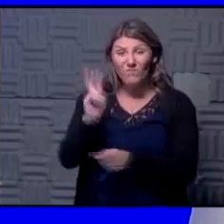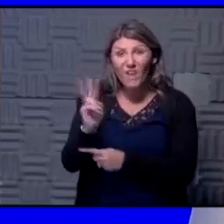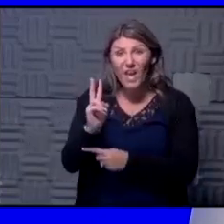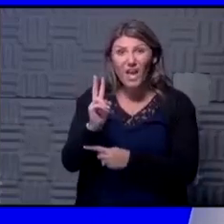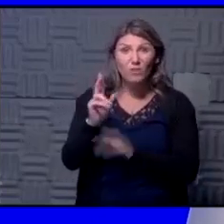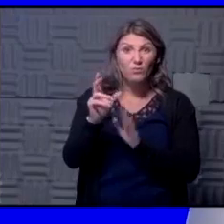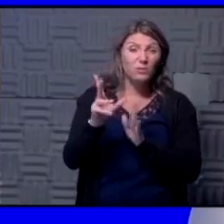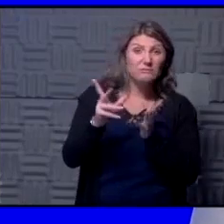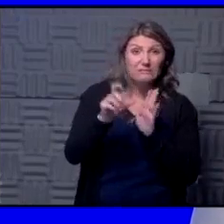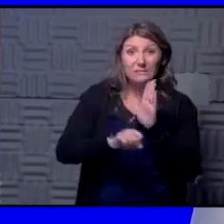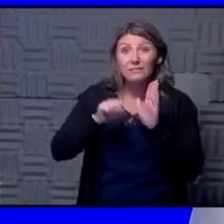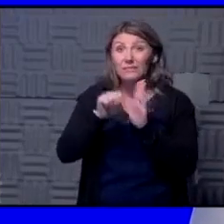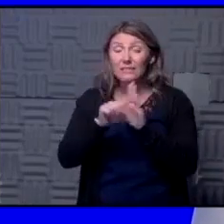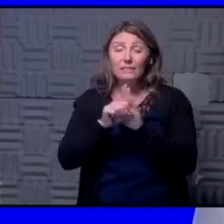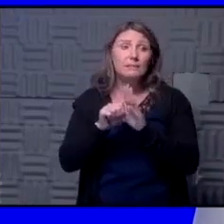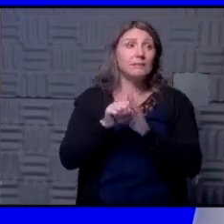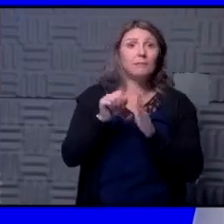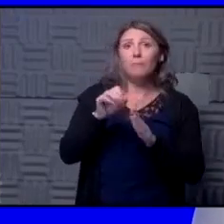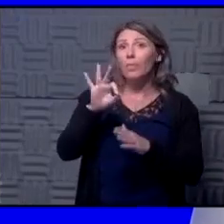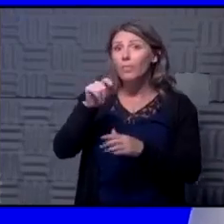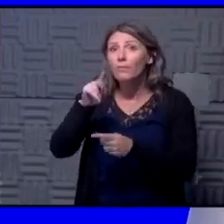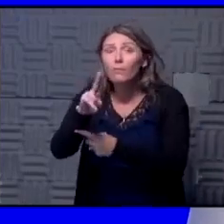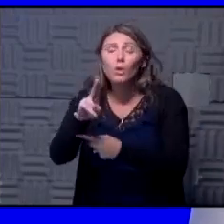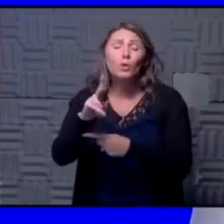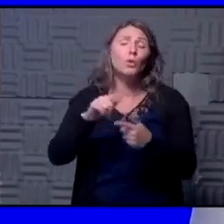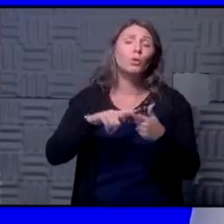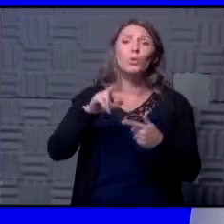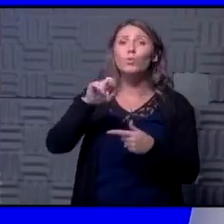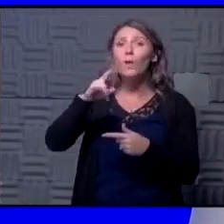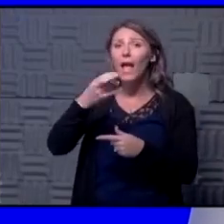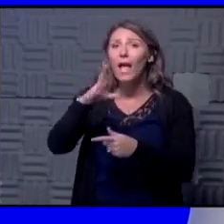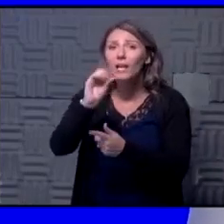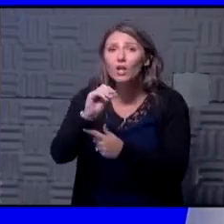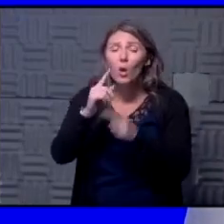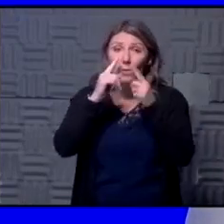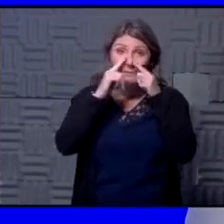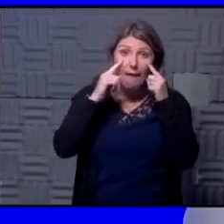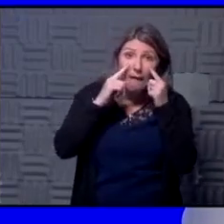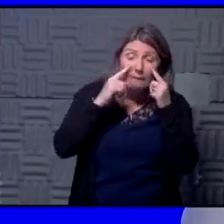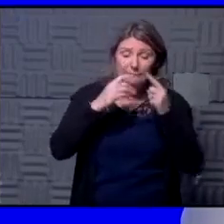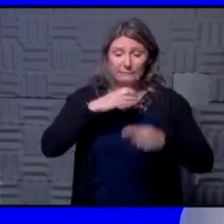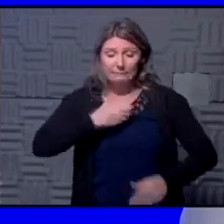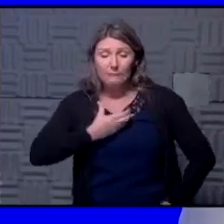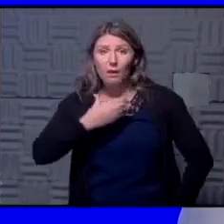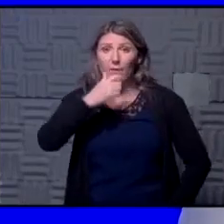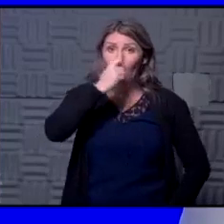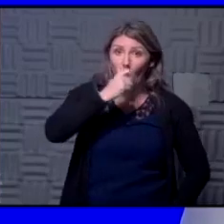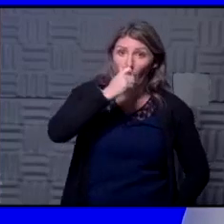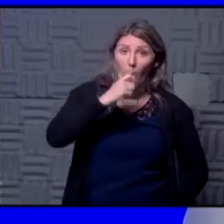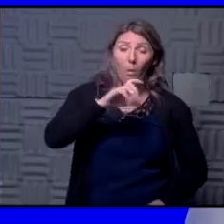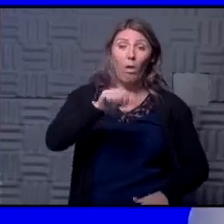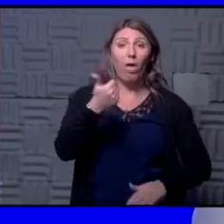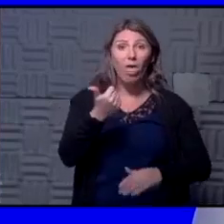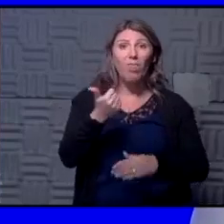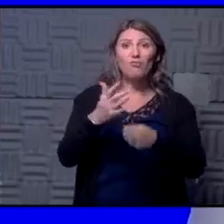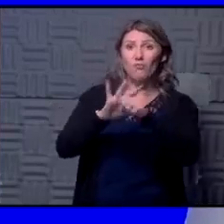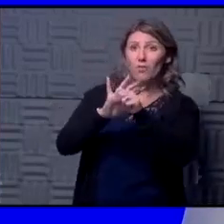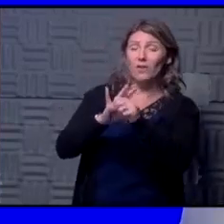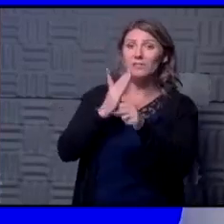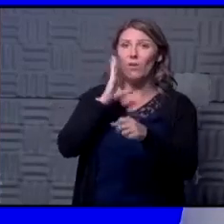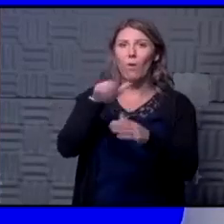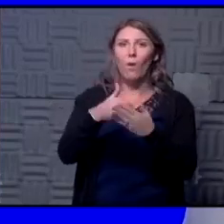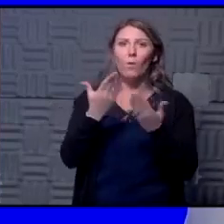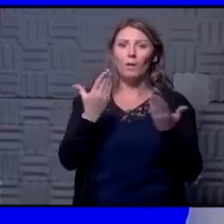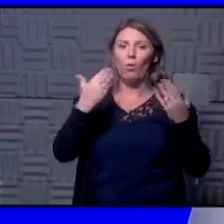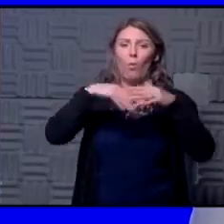coughs and colds rhinovirus metaneumovirus other common coronaviruses a lot of these symptoms overlap so it is very